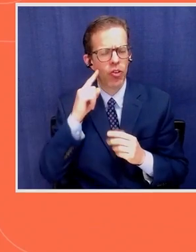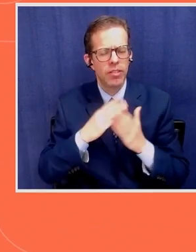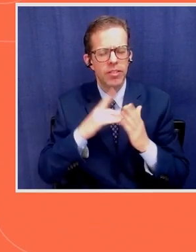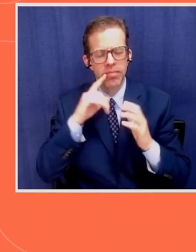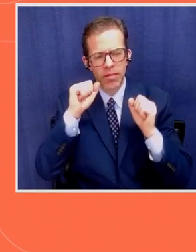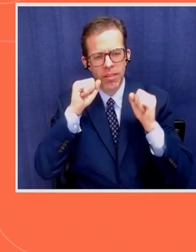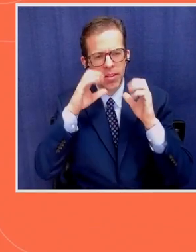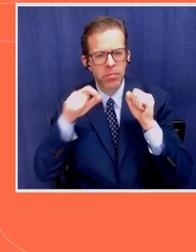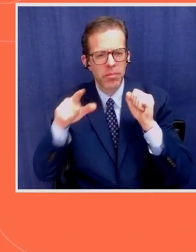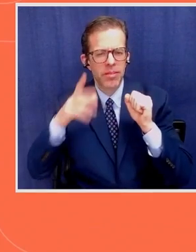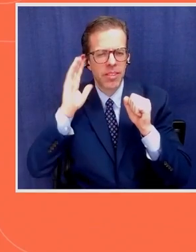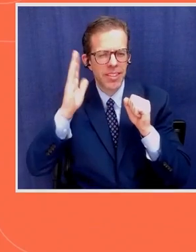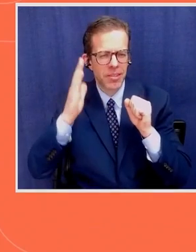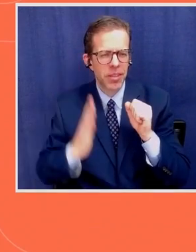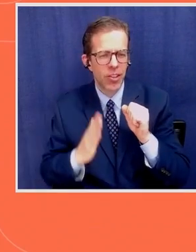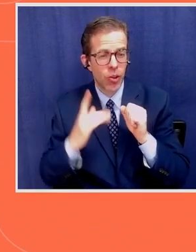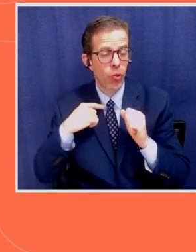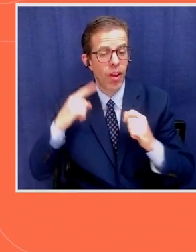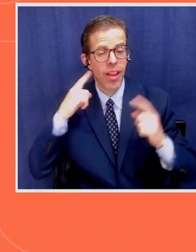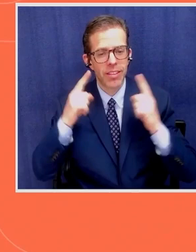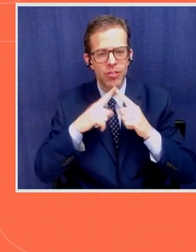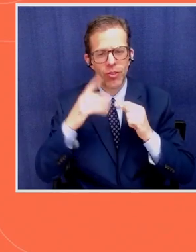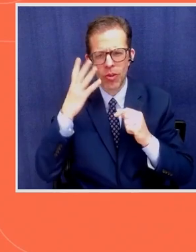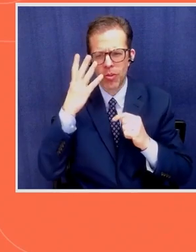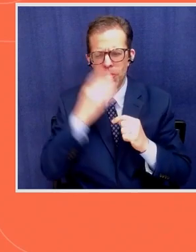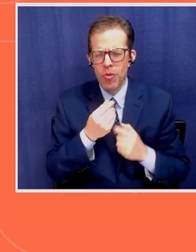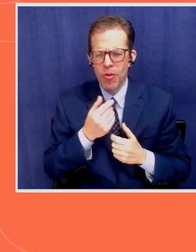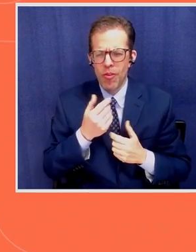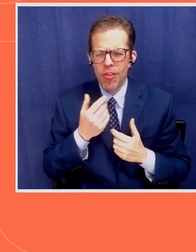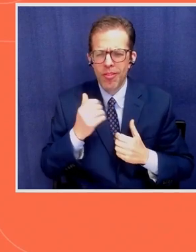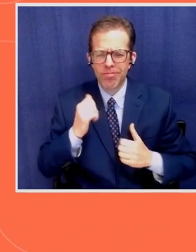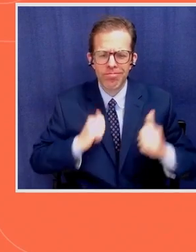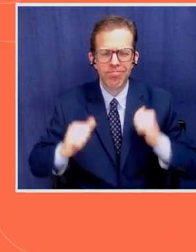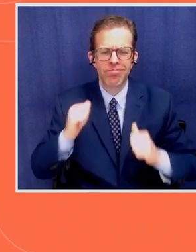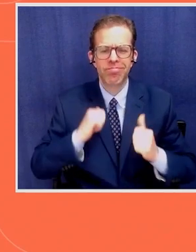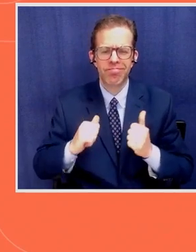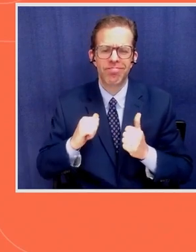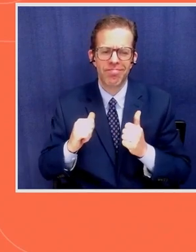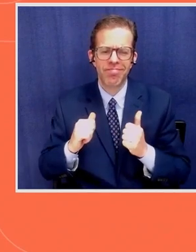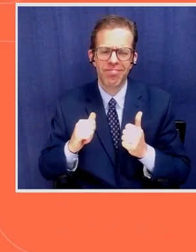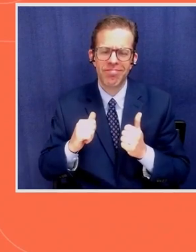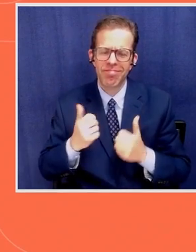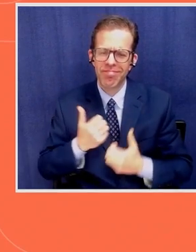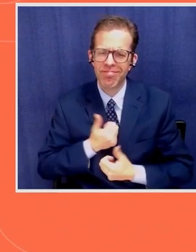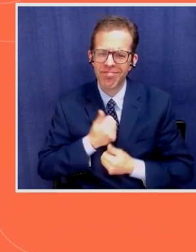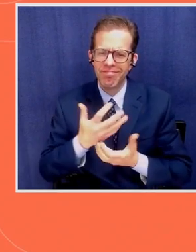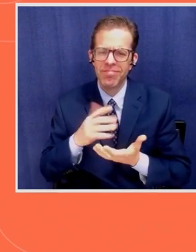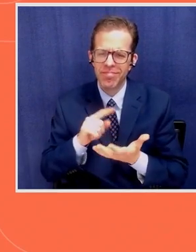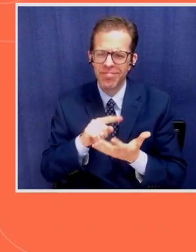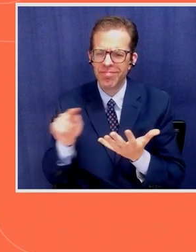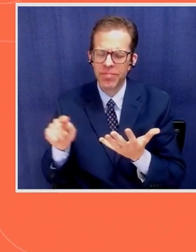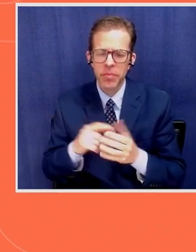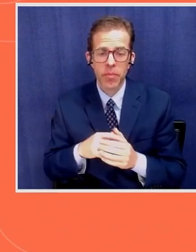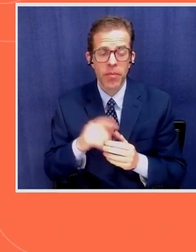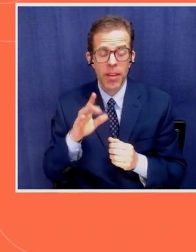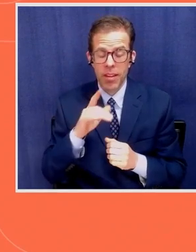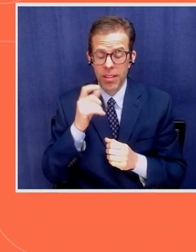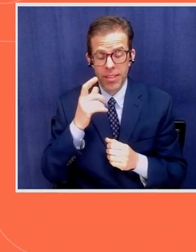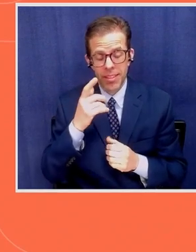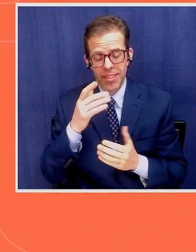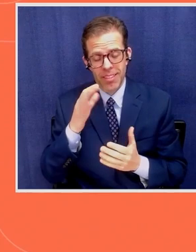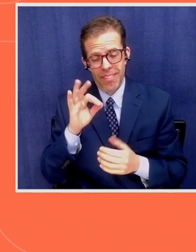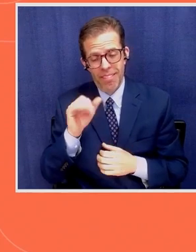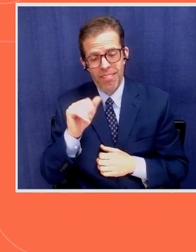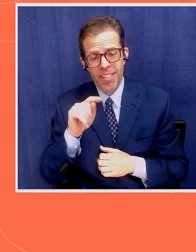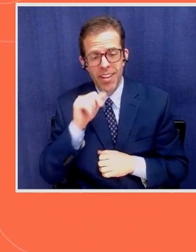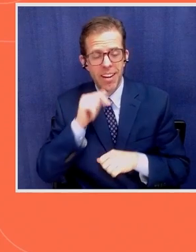and listened to some beautiful performances. In fact, it wasn't long ago that I